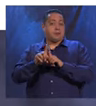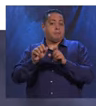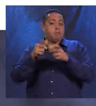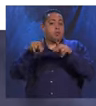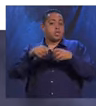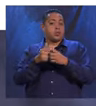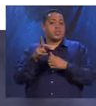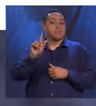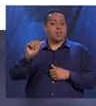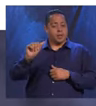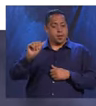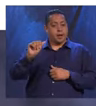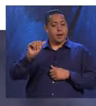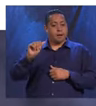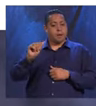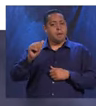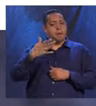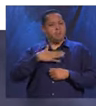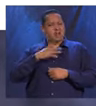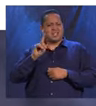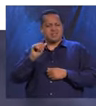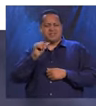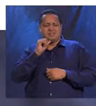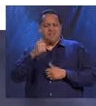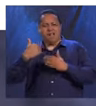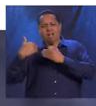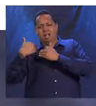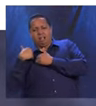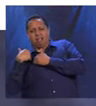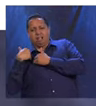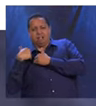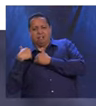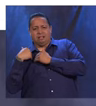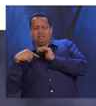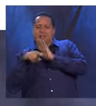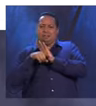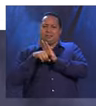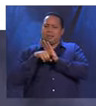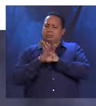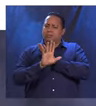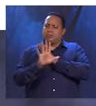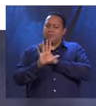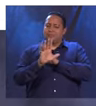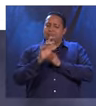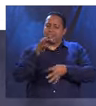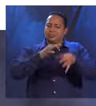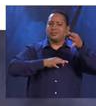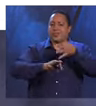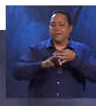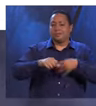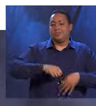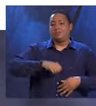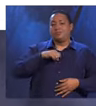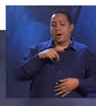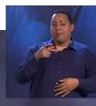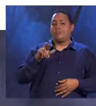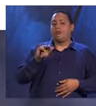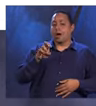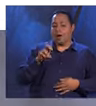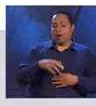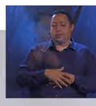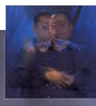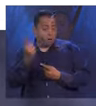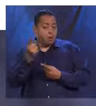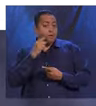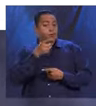my AVSE because it helps me realize that my disability isn't a burden. It's a source